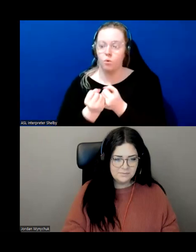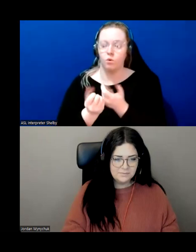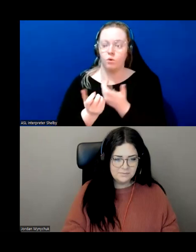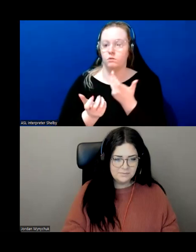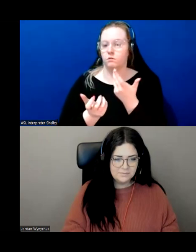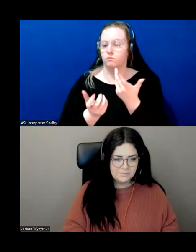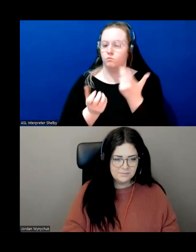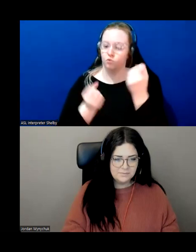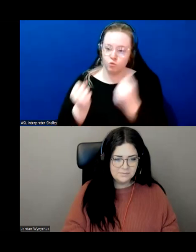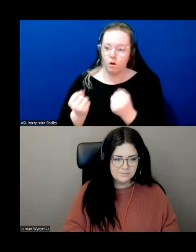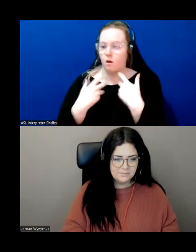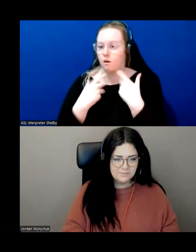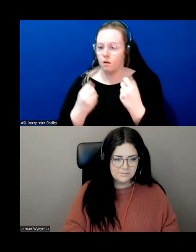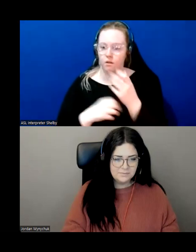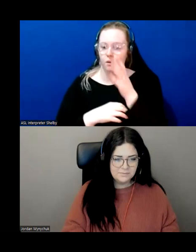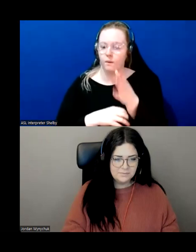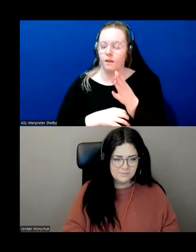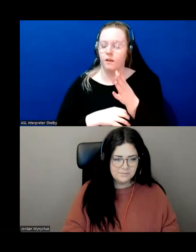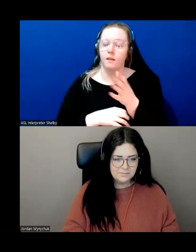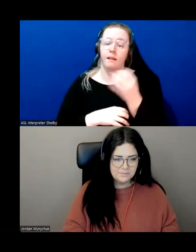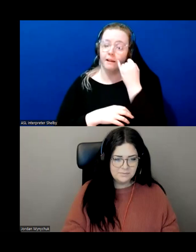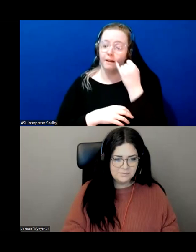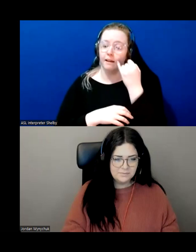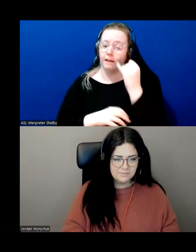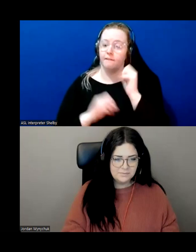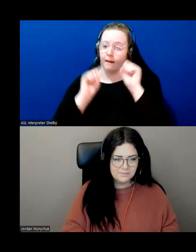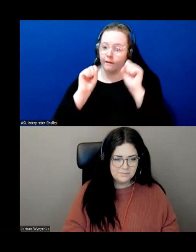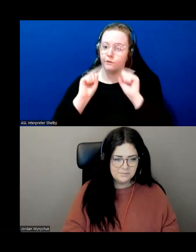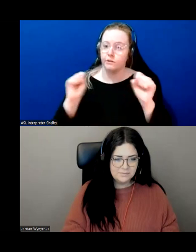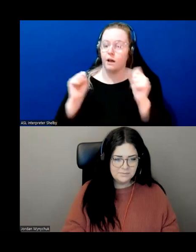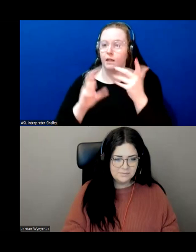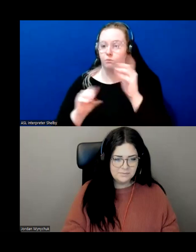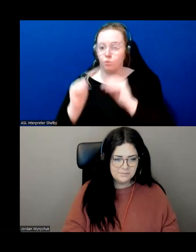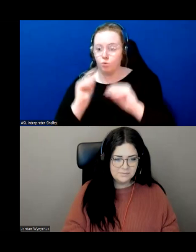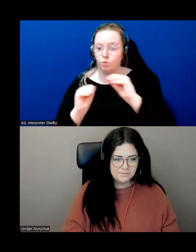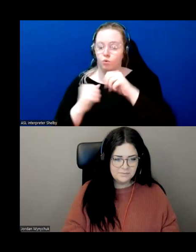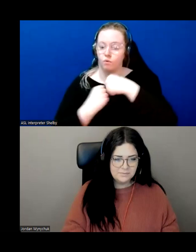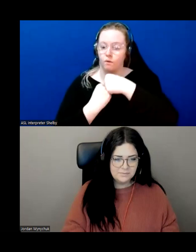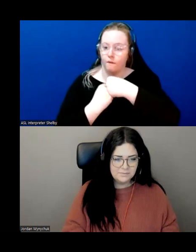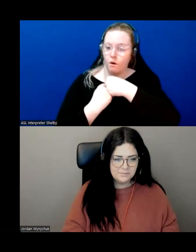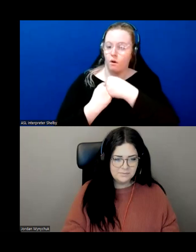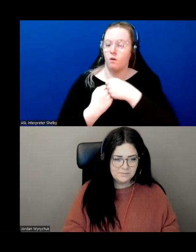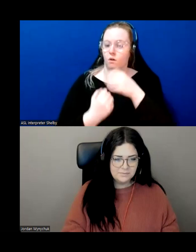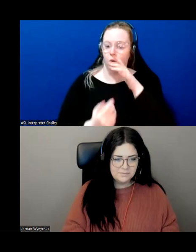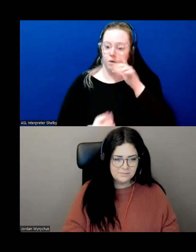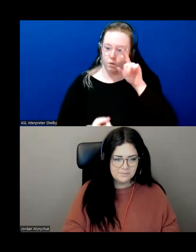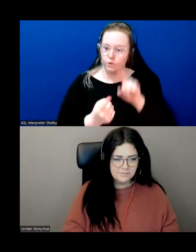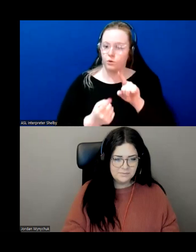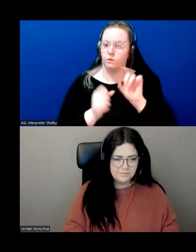moving and of course that will actually reduce any type of um you know reduce the risk of falls